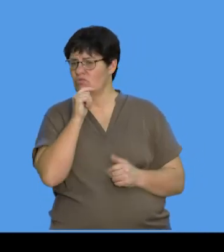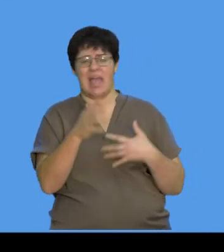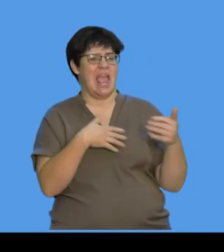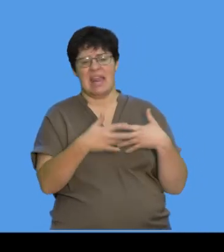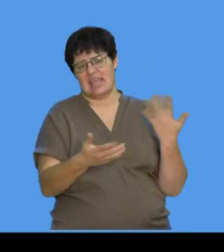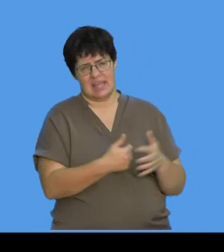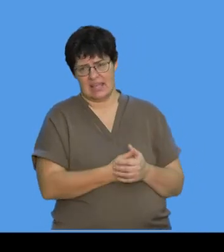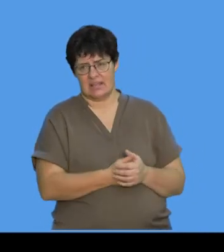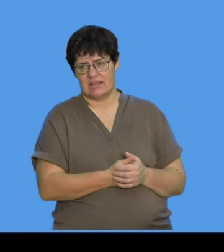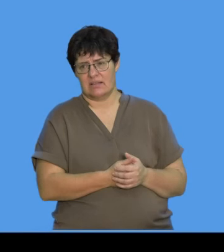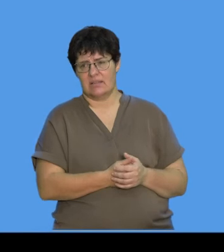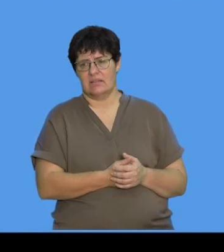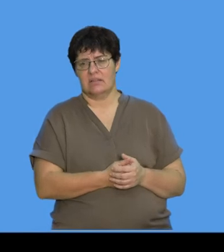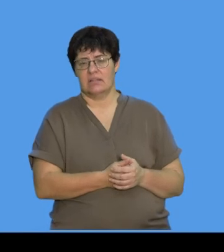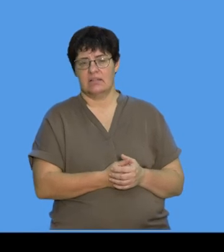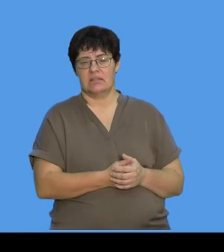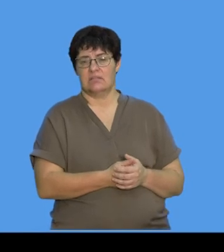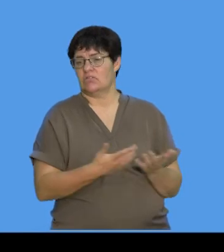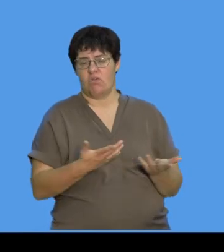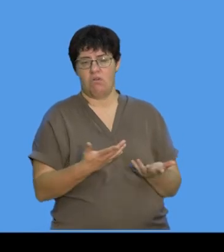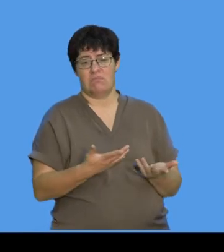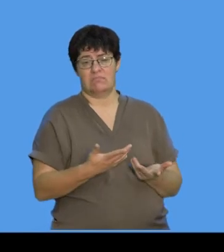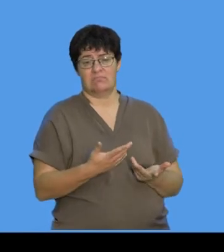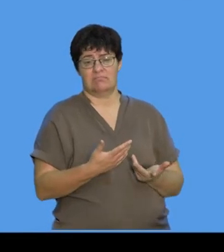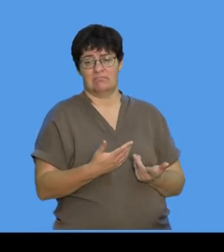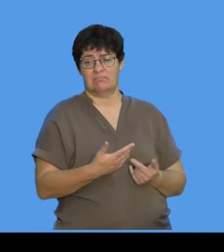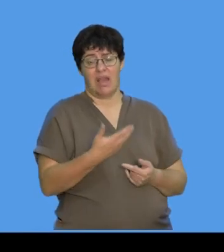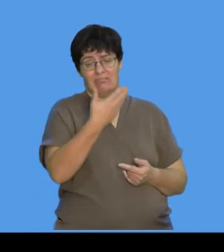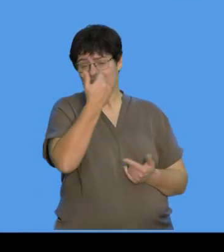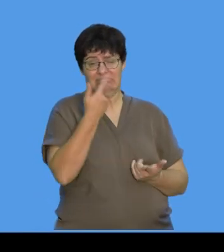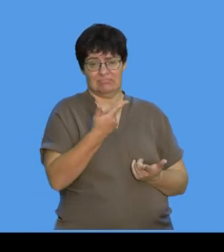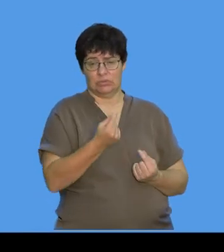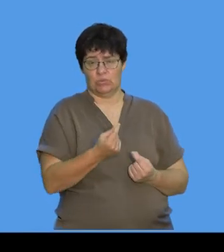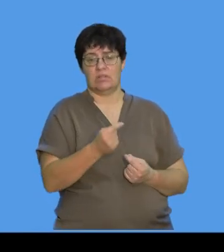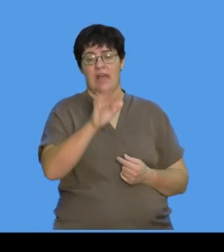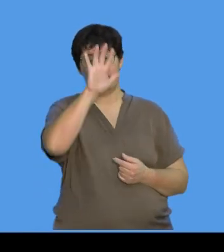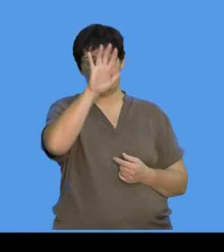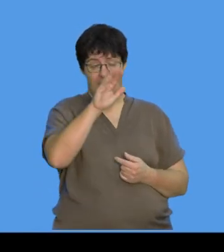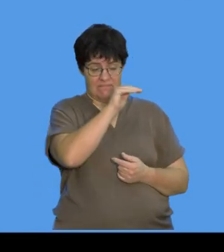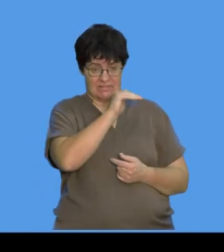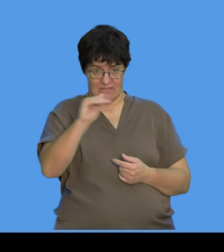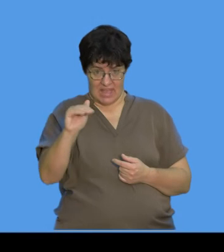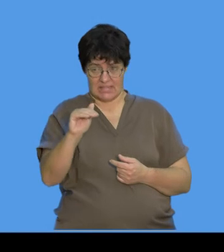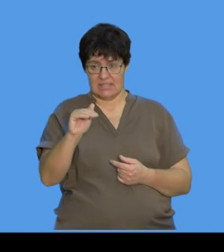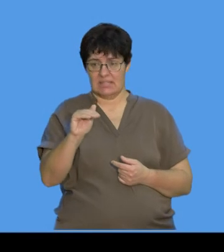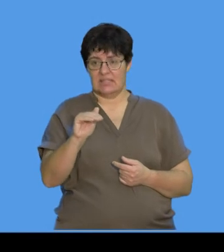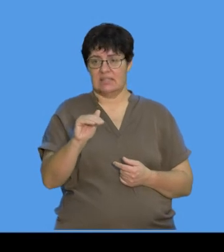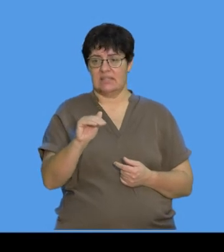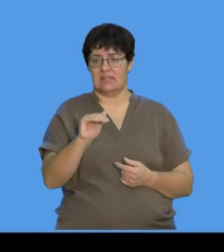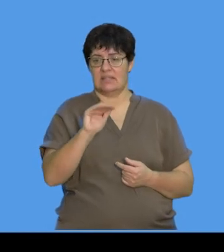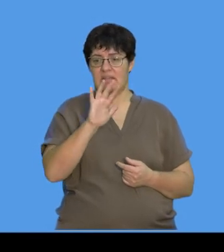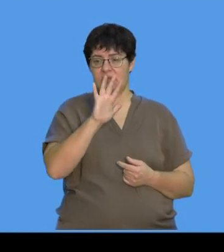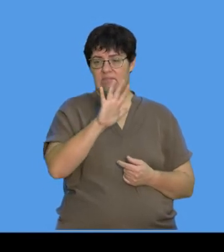you can use it however you want. I don't even do it. Just take your calculator and you take 50